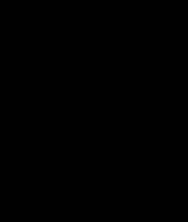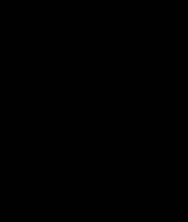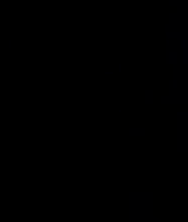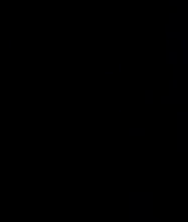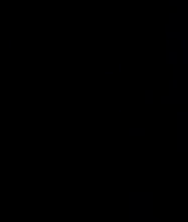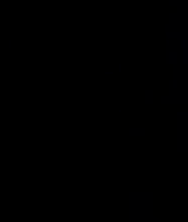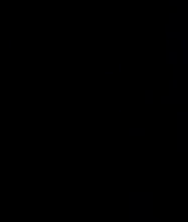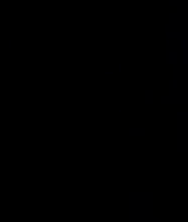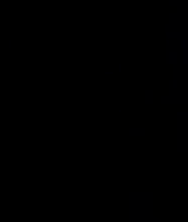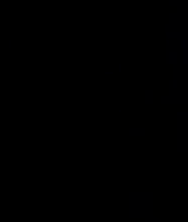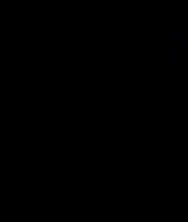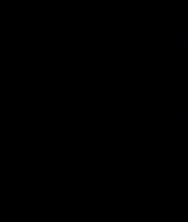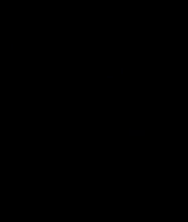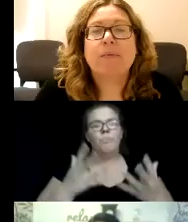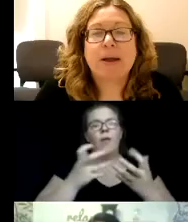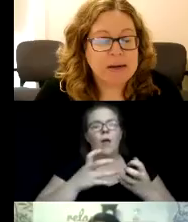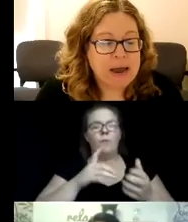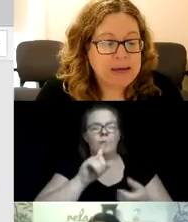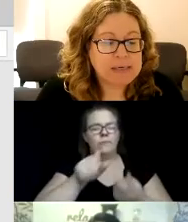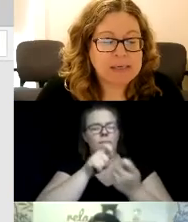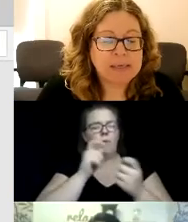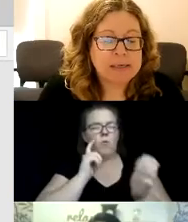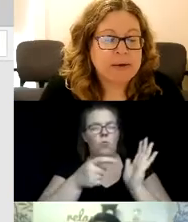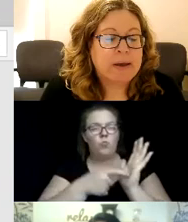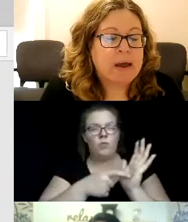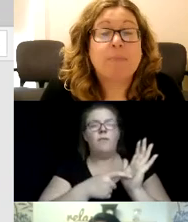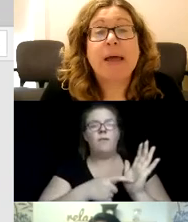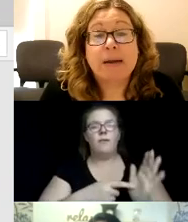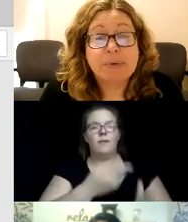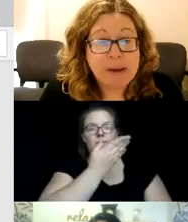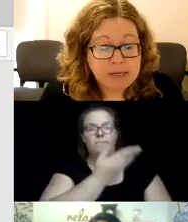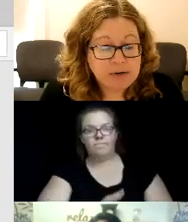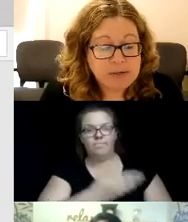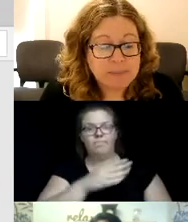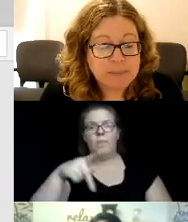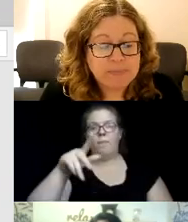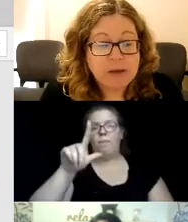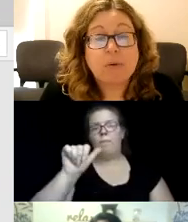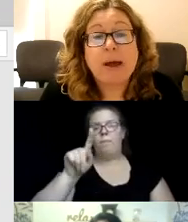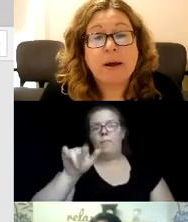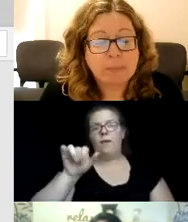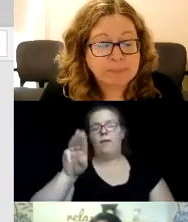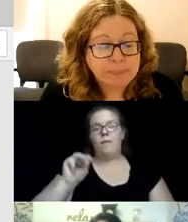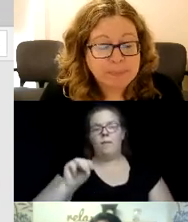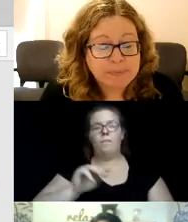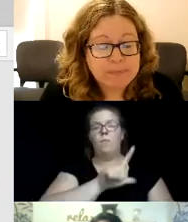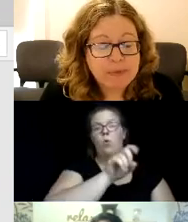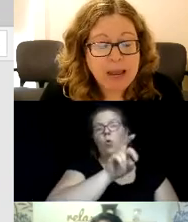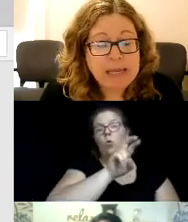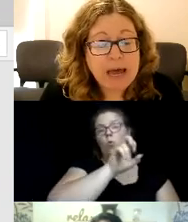And I want to particularly recognize our Platinum sponsors, Loretto,